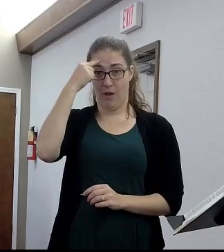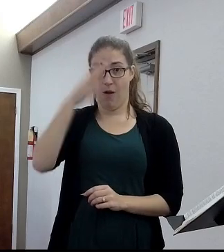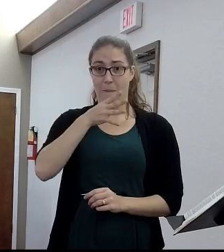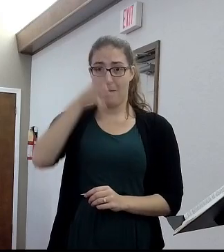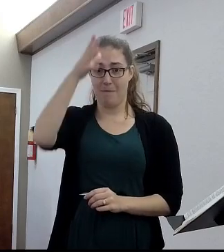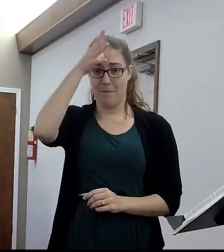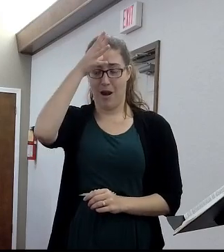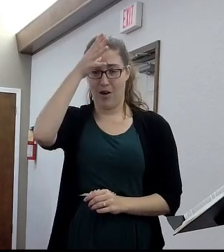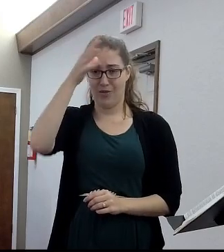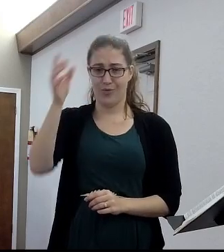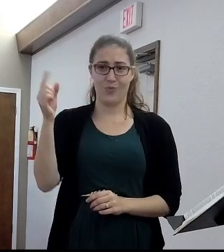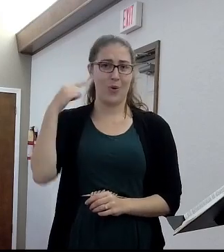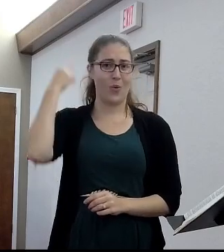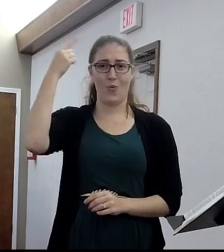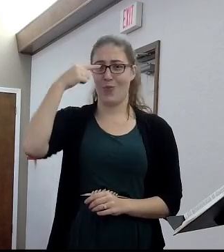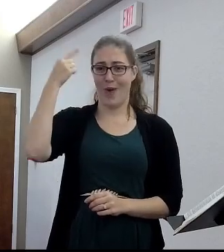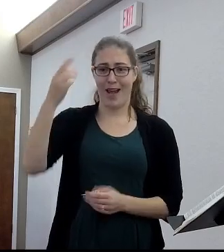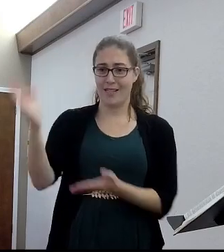yeah, it tasted good.